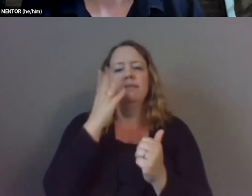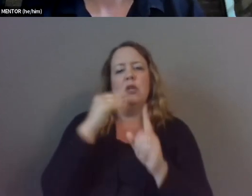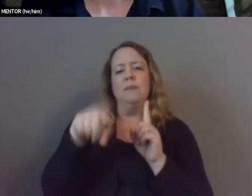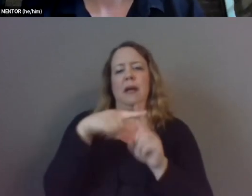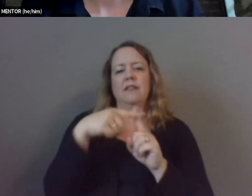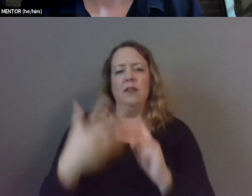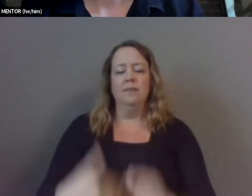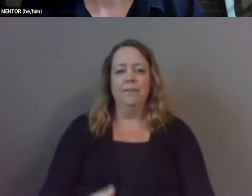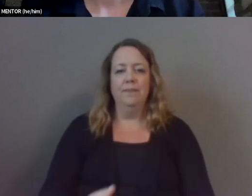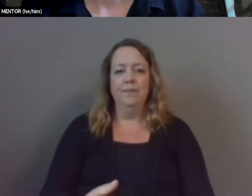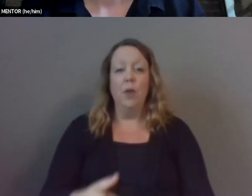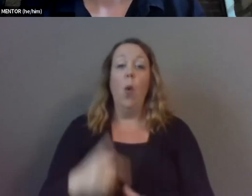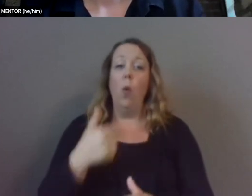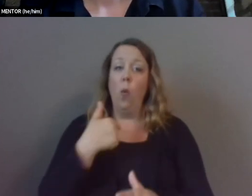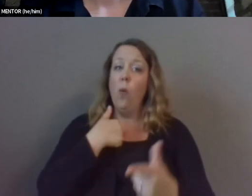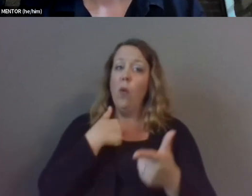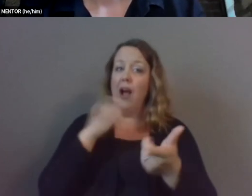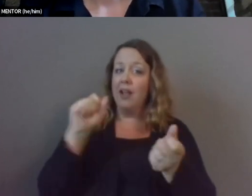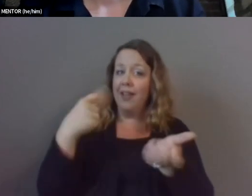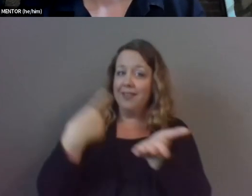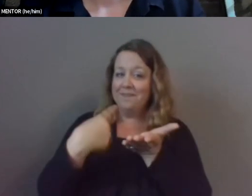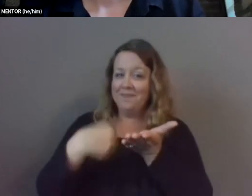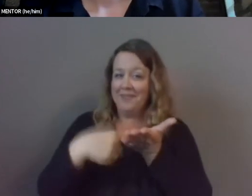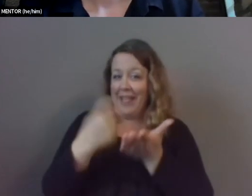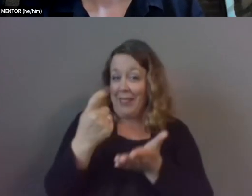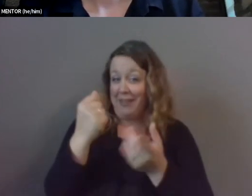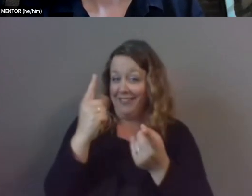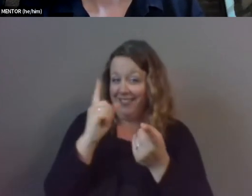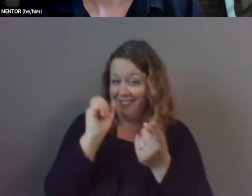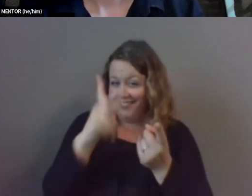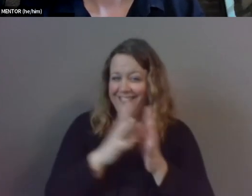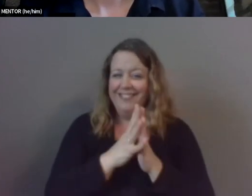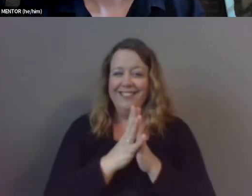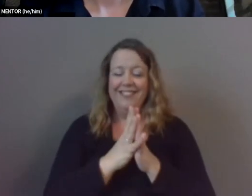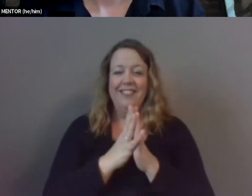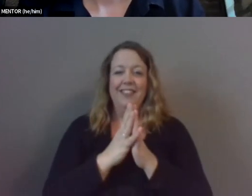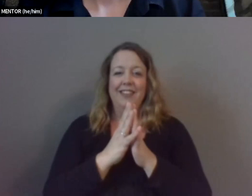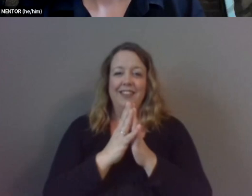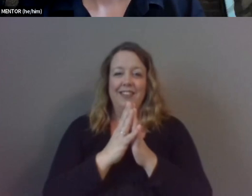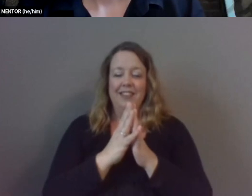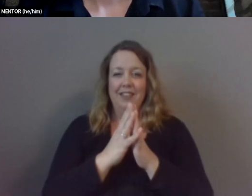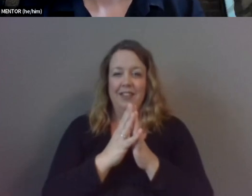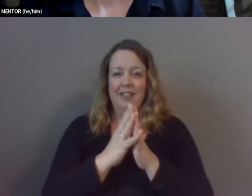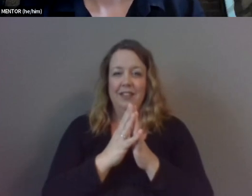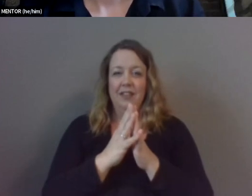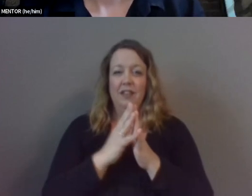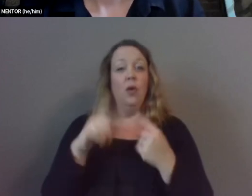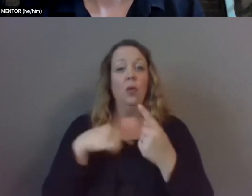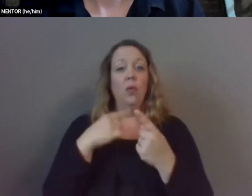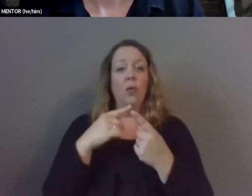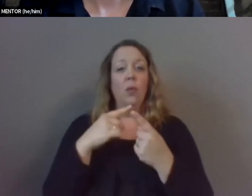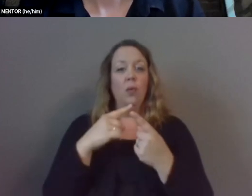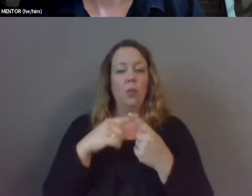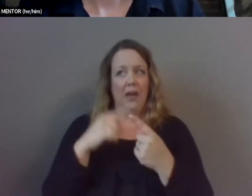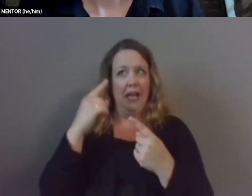i can definitely uh talk a little bit about that if that's okay um when i when i listen to this question one